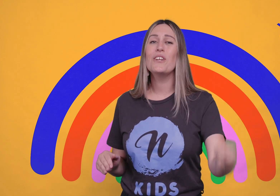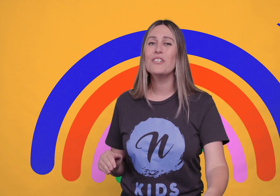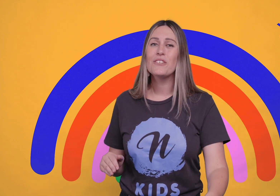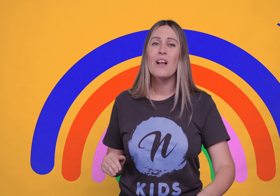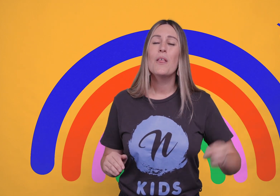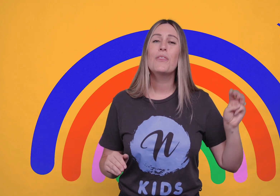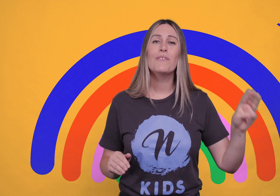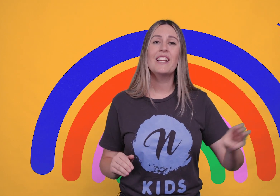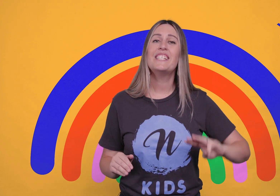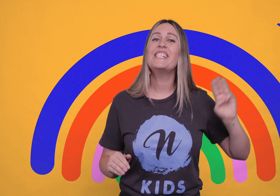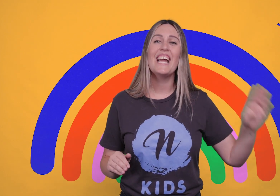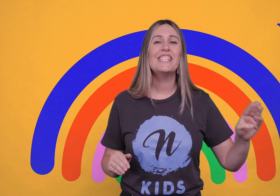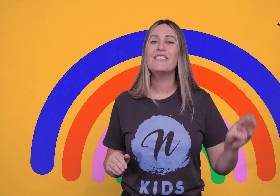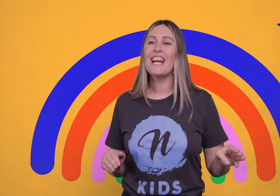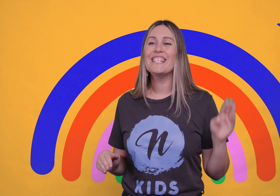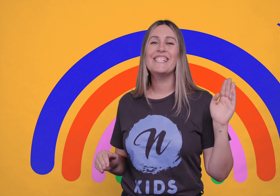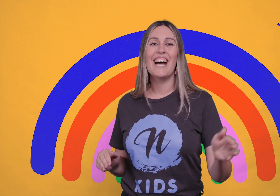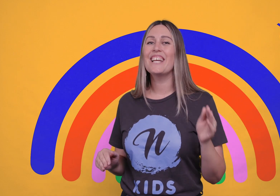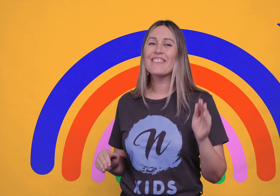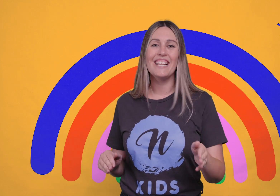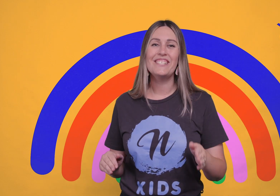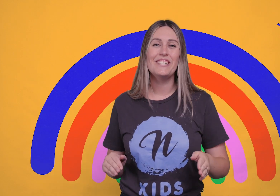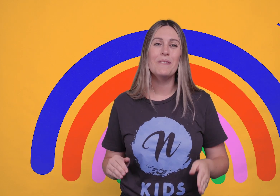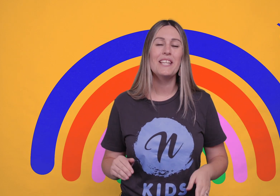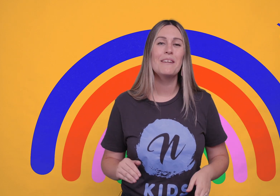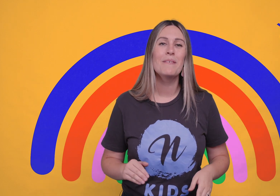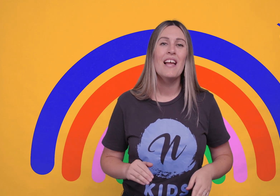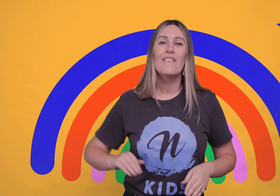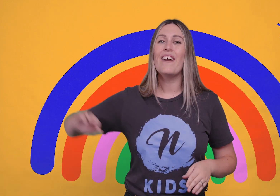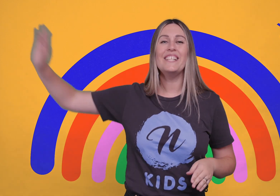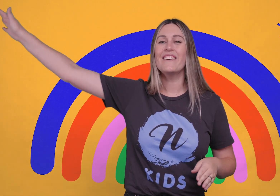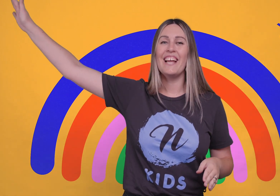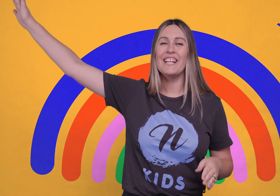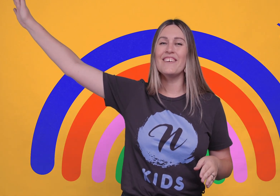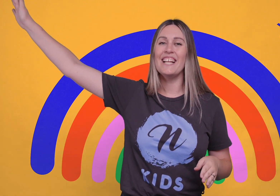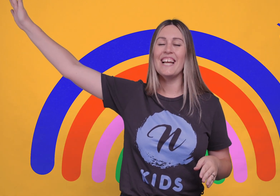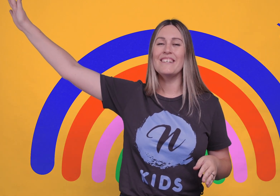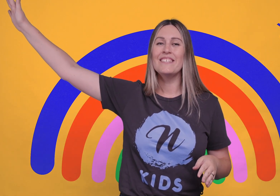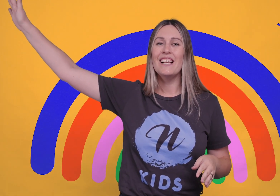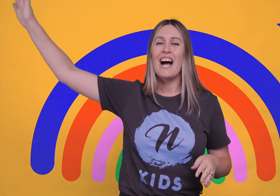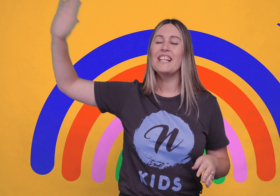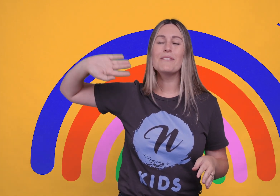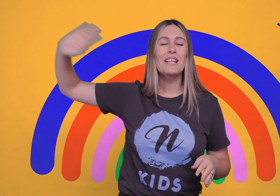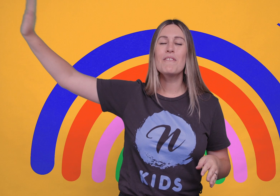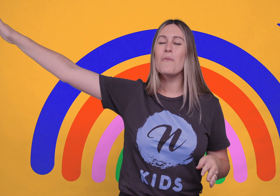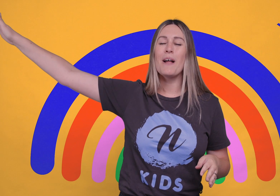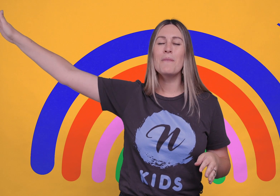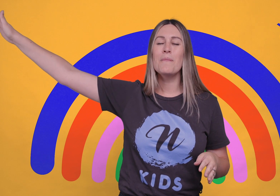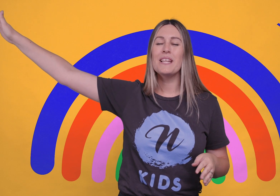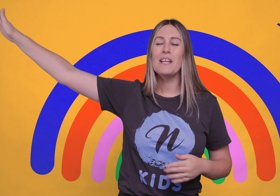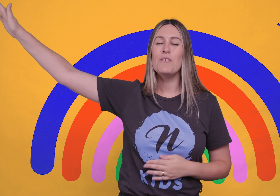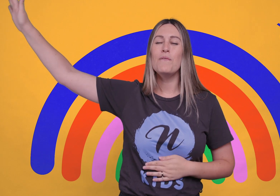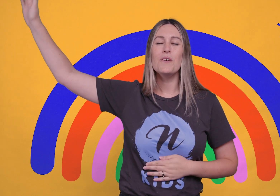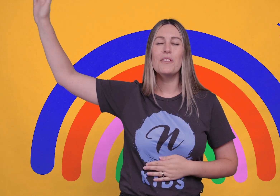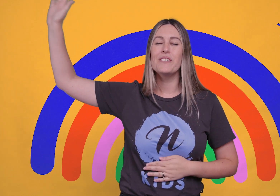for you. Three, today is your day to start your relationship with him. Raise your hand right now. I just want to give it one